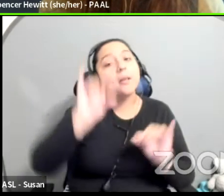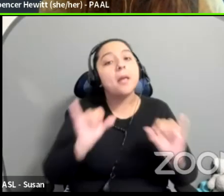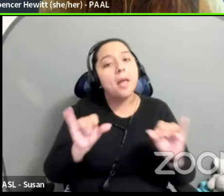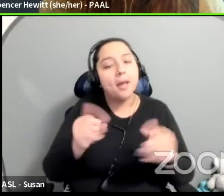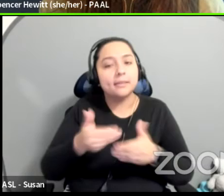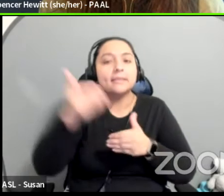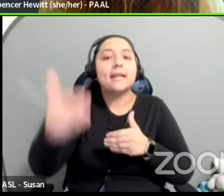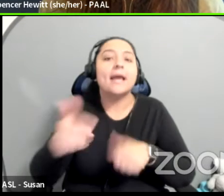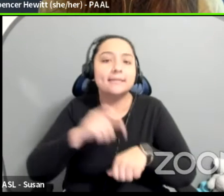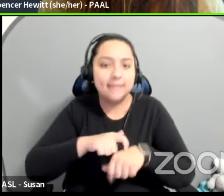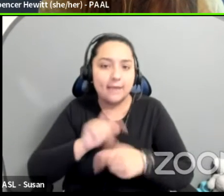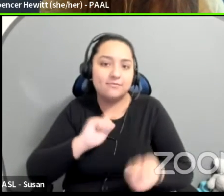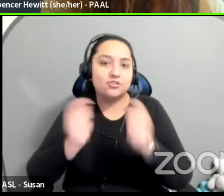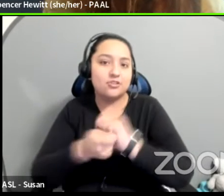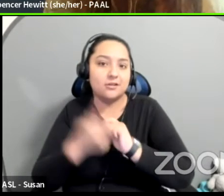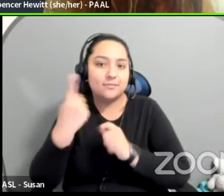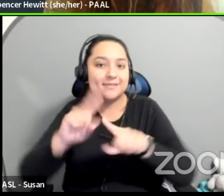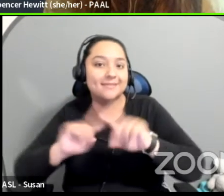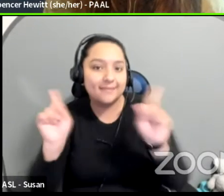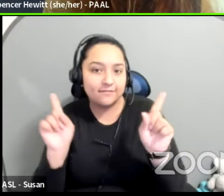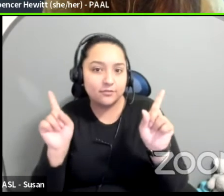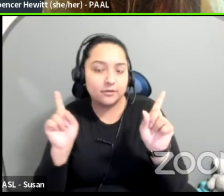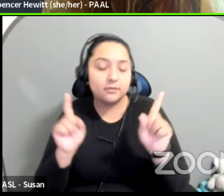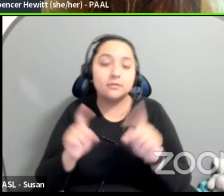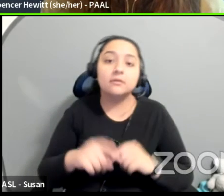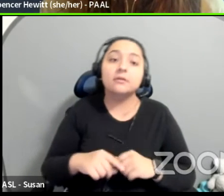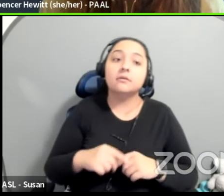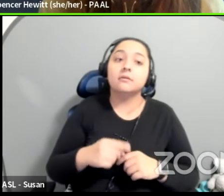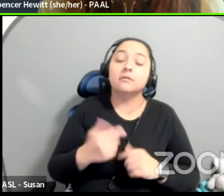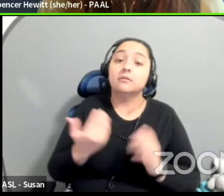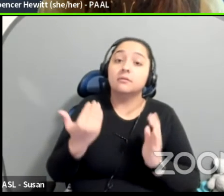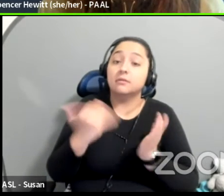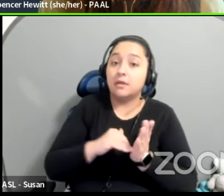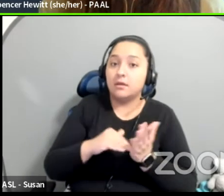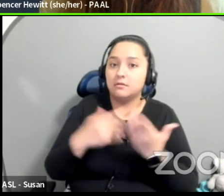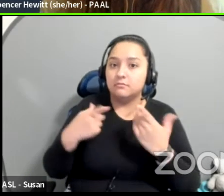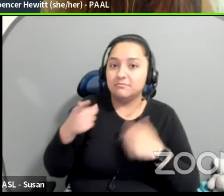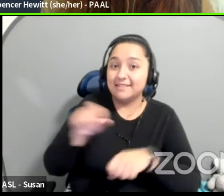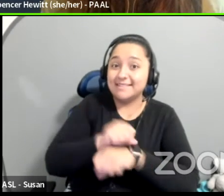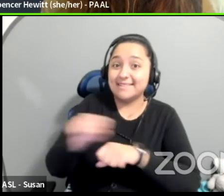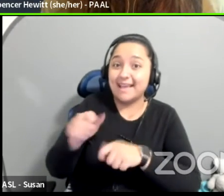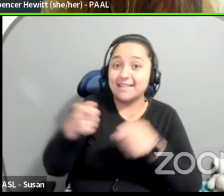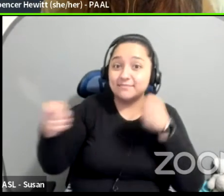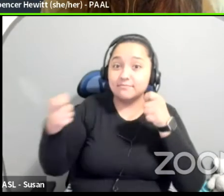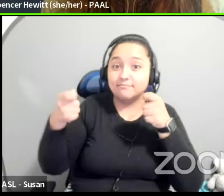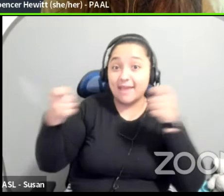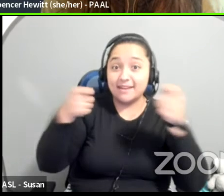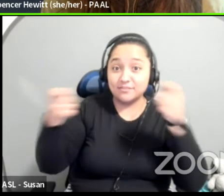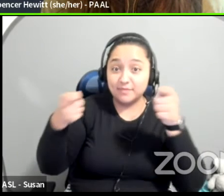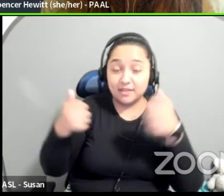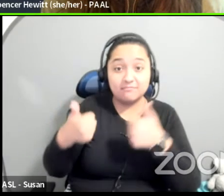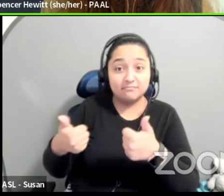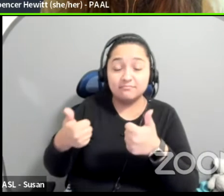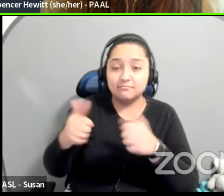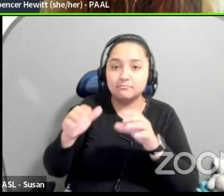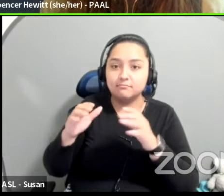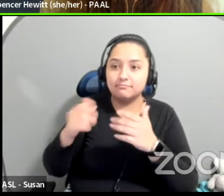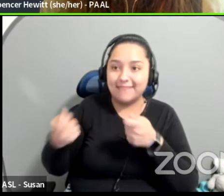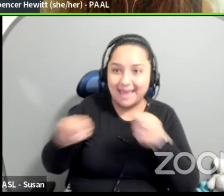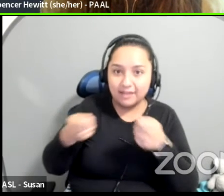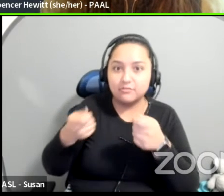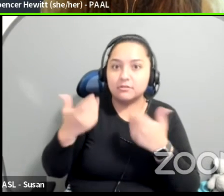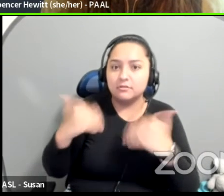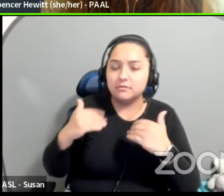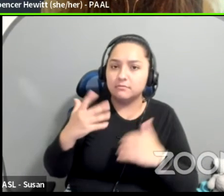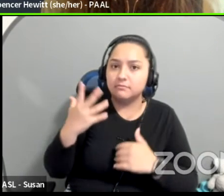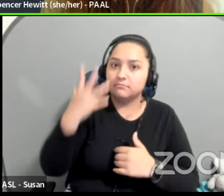and one of the things is that while stage management handled it beautifully and brilliantly, um, we want to encourage everyone